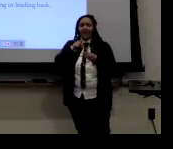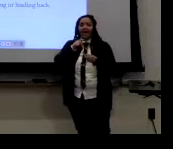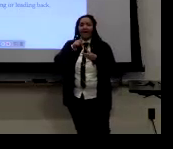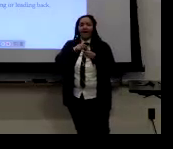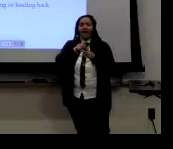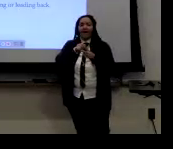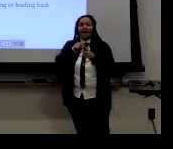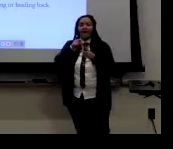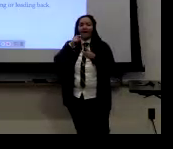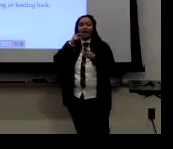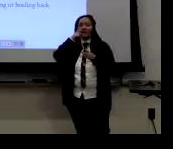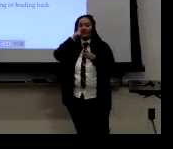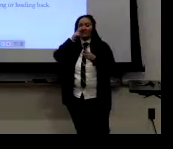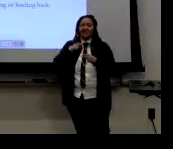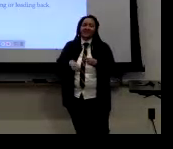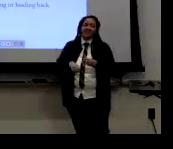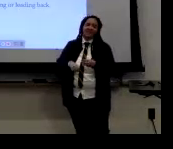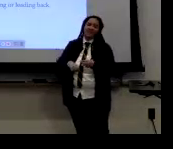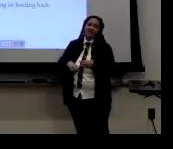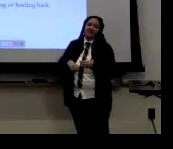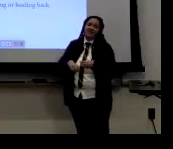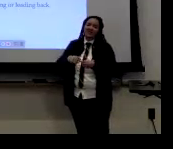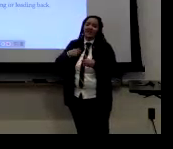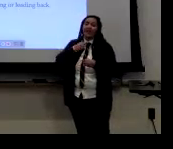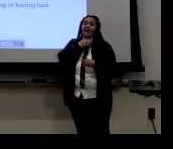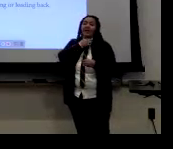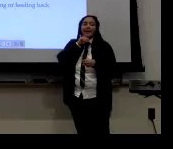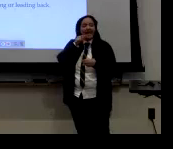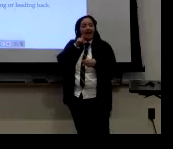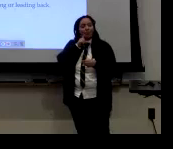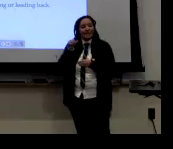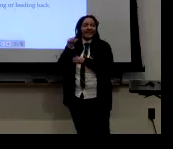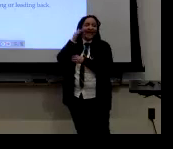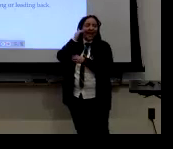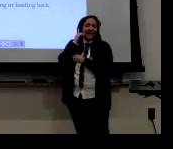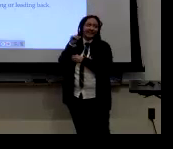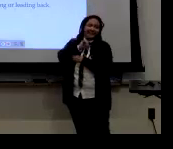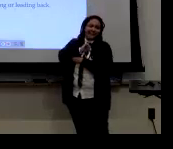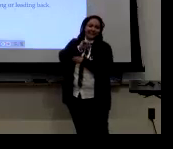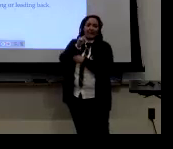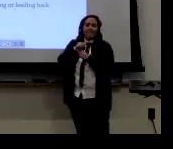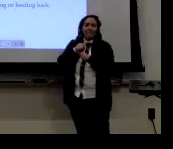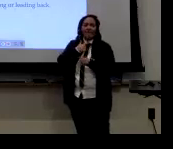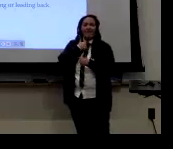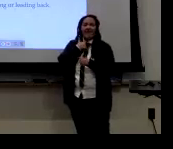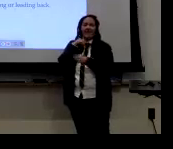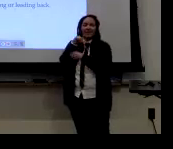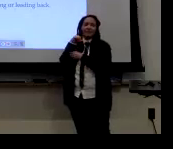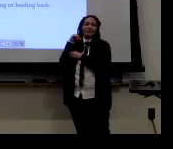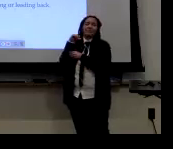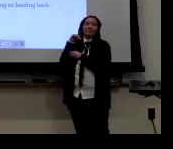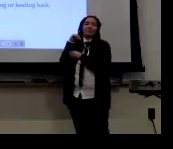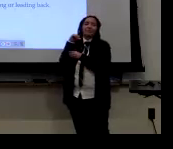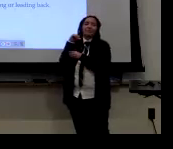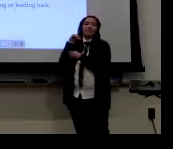And some of those other gender markings would be the sneer, the facial expression. Um, and not really a